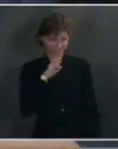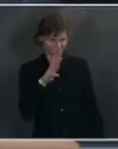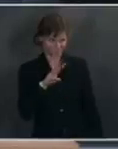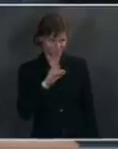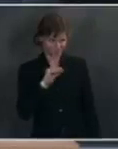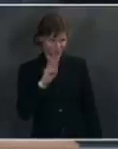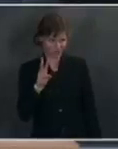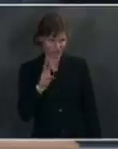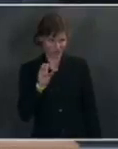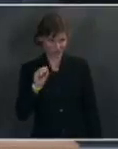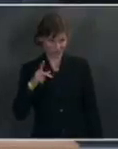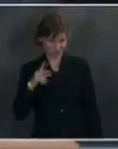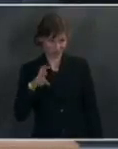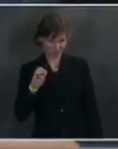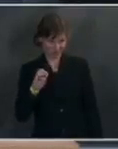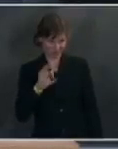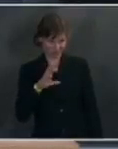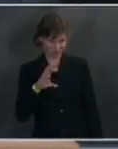It's the plane of today.